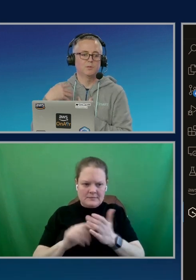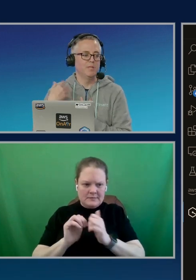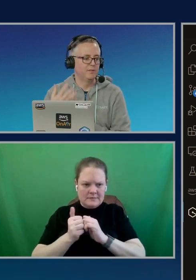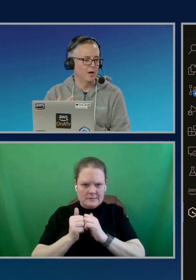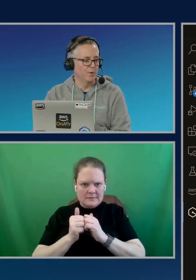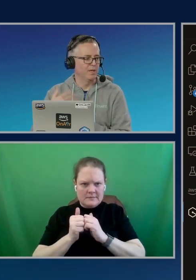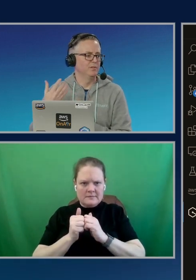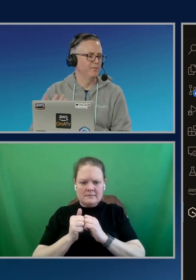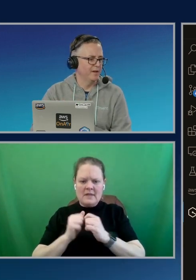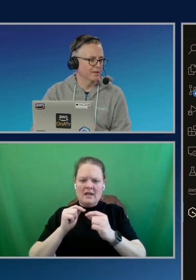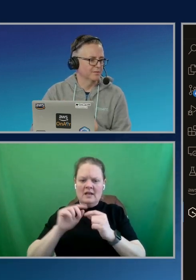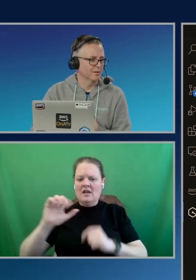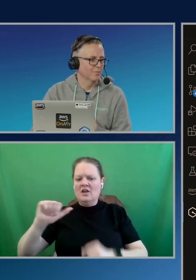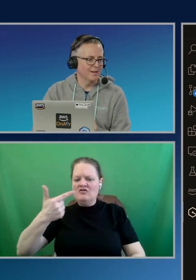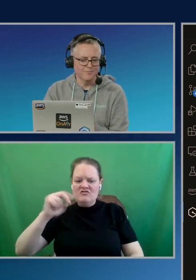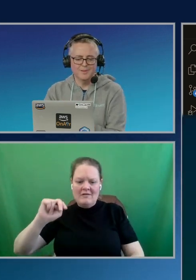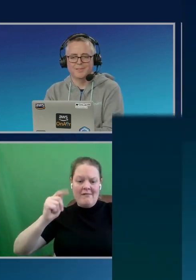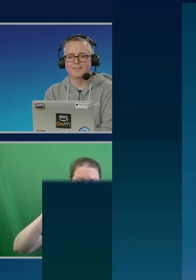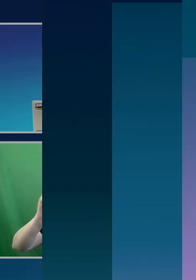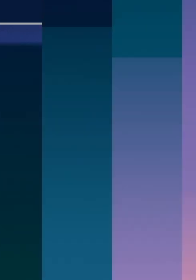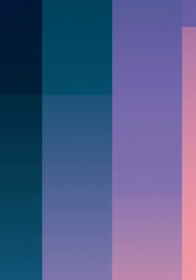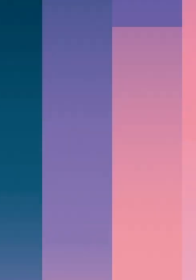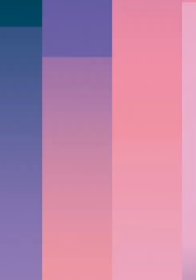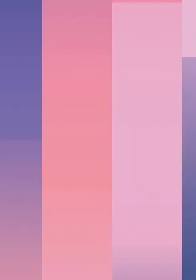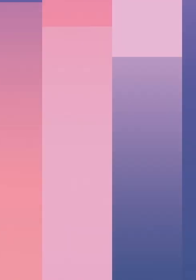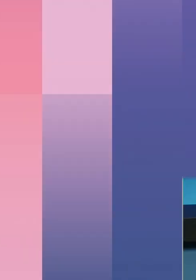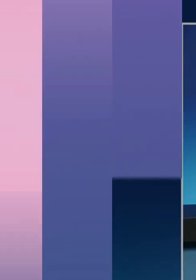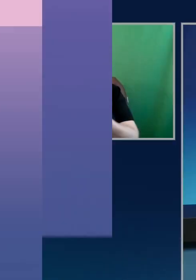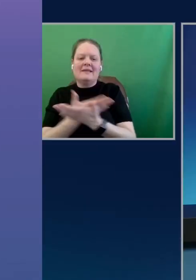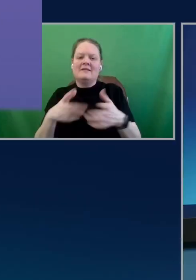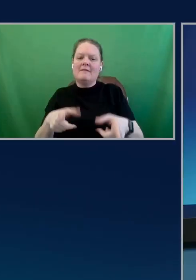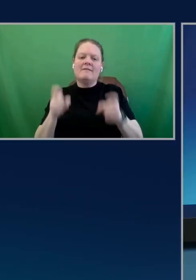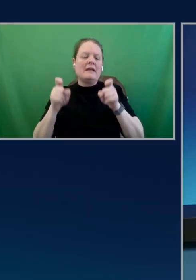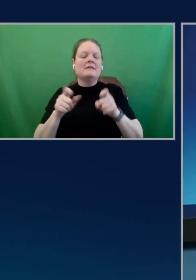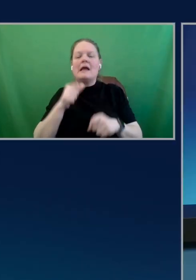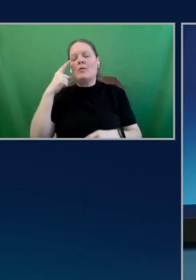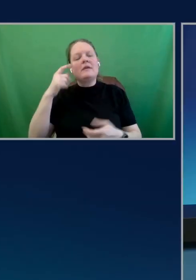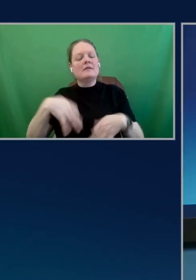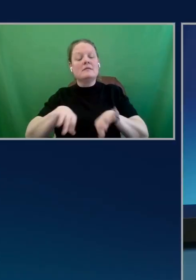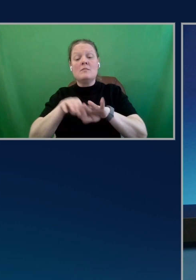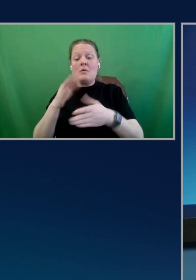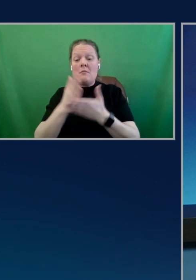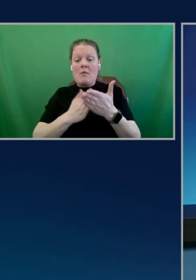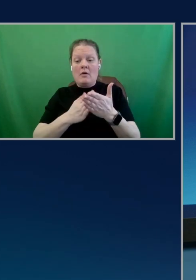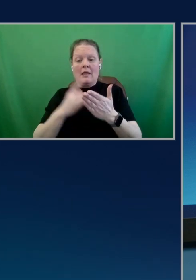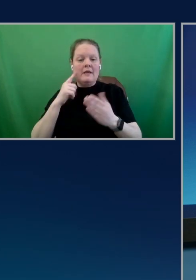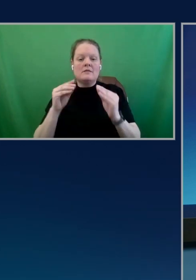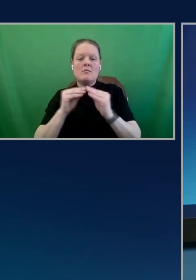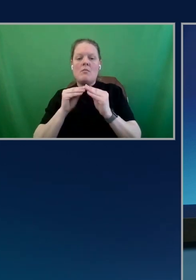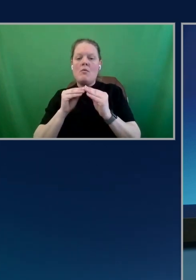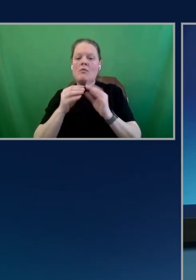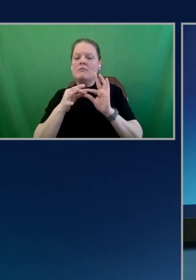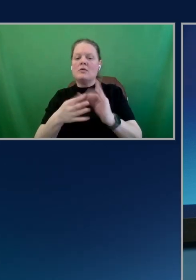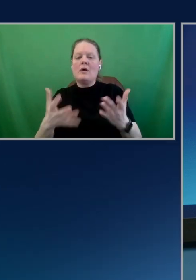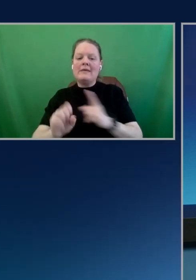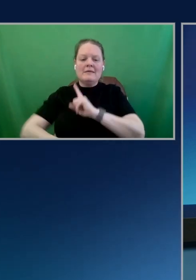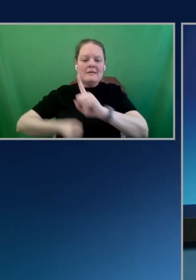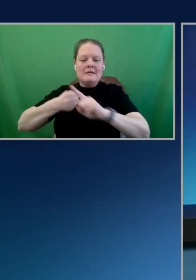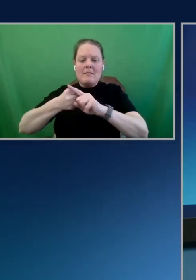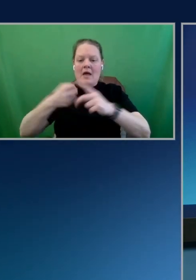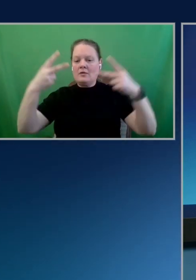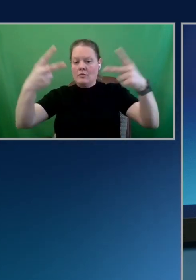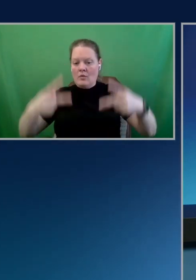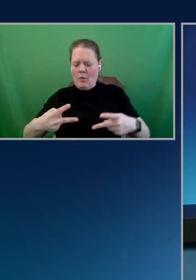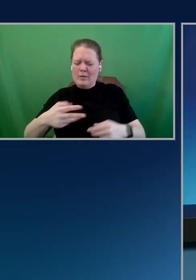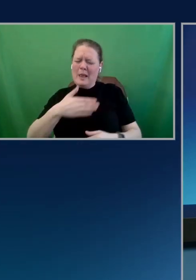AI really speeds up and makes you faster. I don't really think that's the important part. I think it's more about the impact it has on your code and how much better you get at